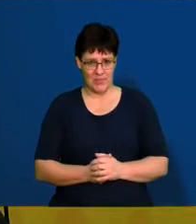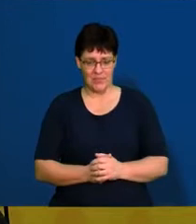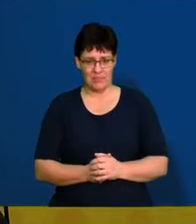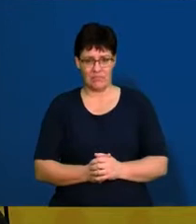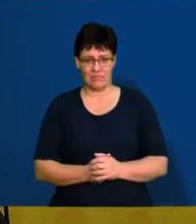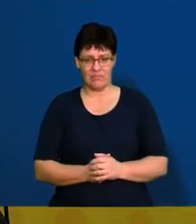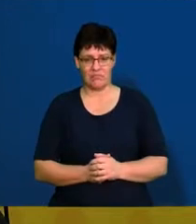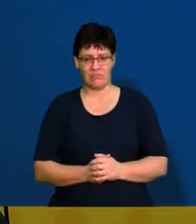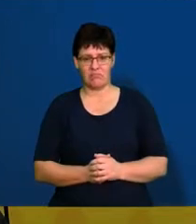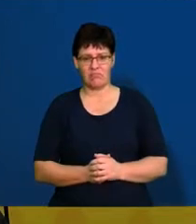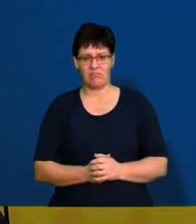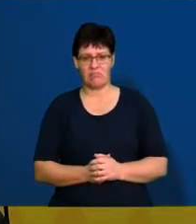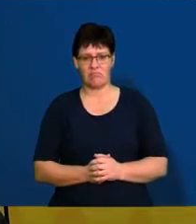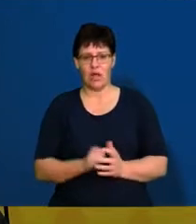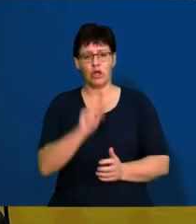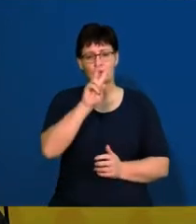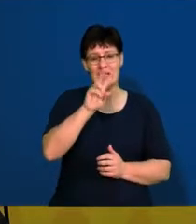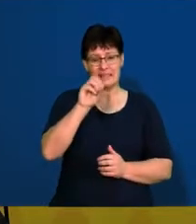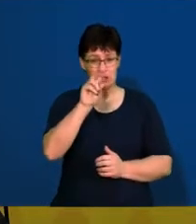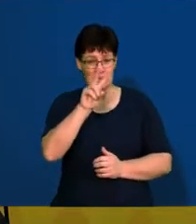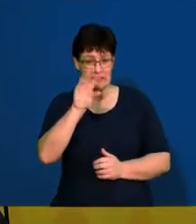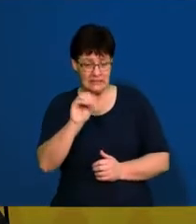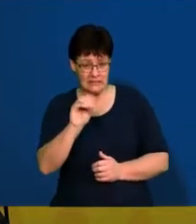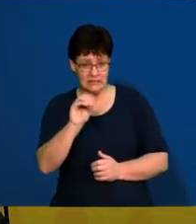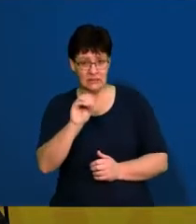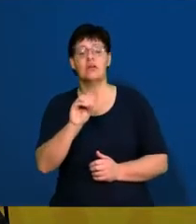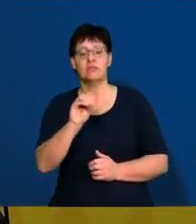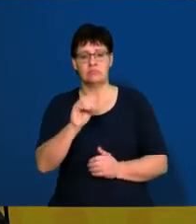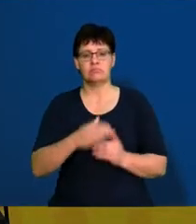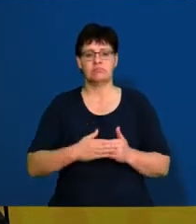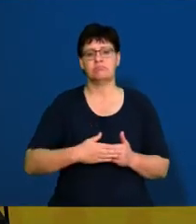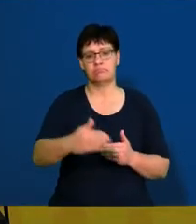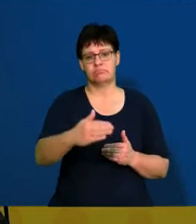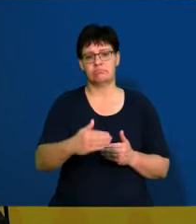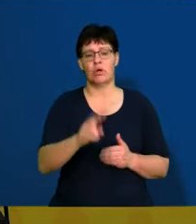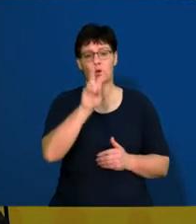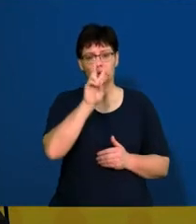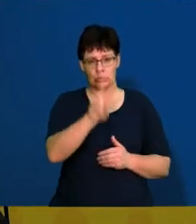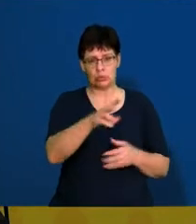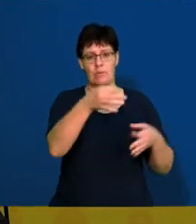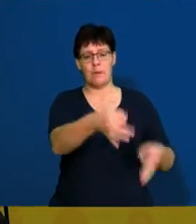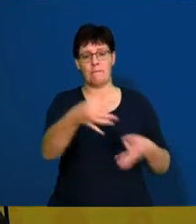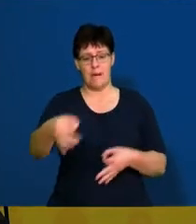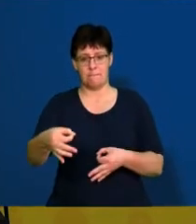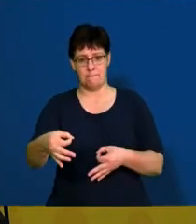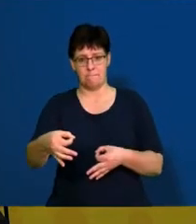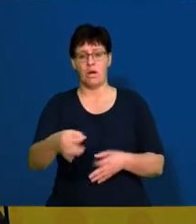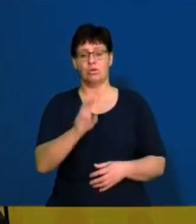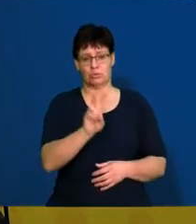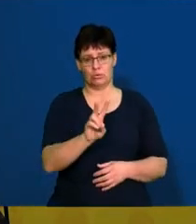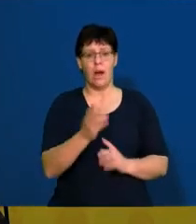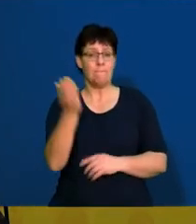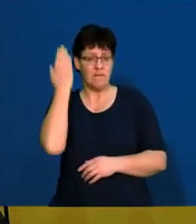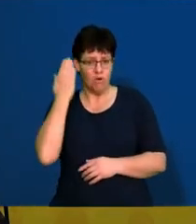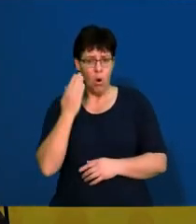So, from 2020, there will now be two business studies papers that you'll be writing, where in the past there was